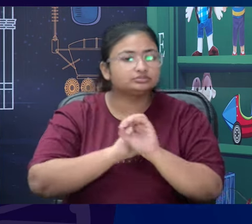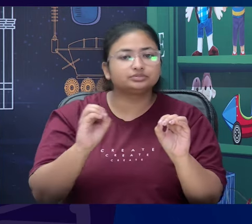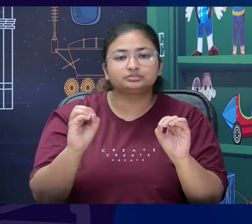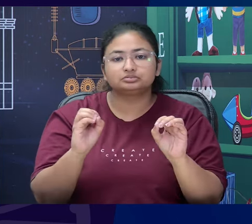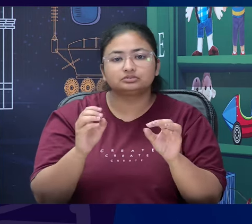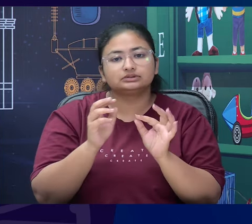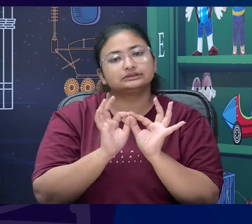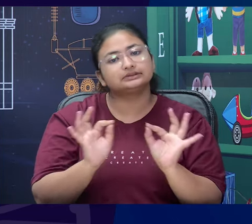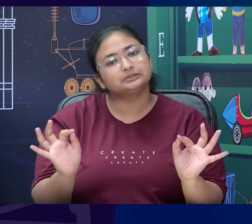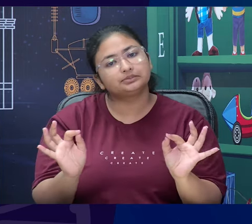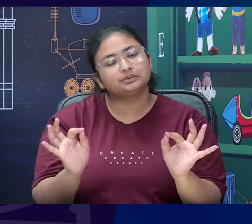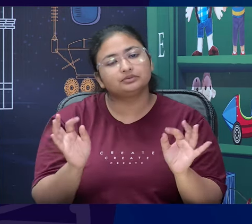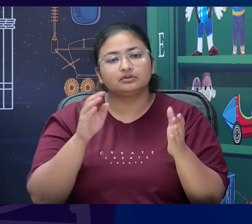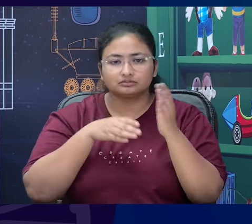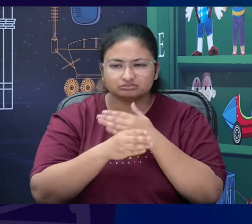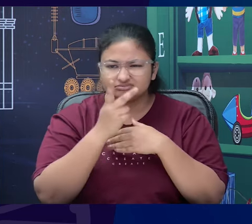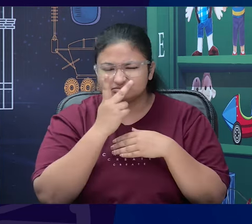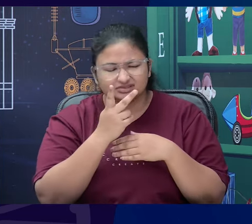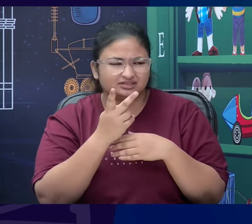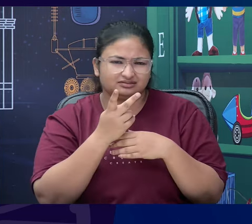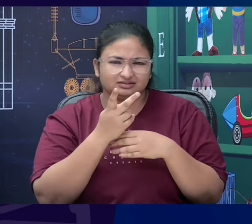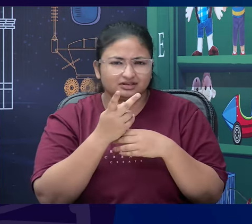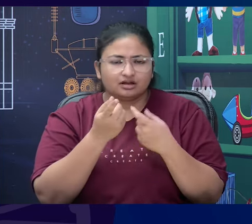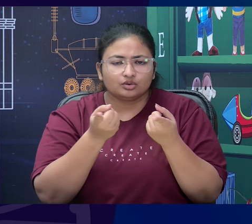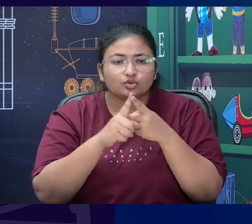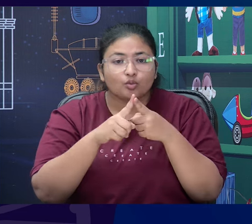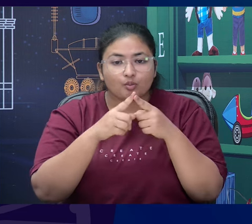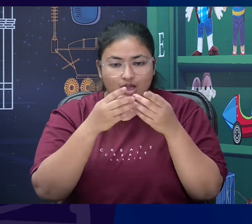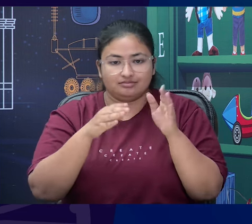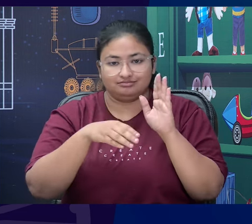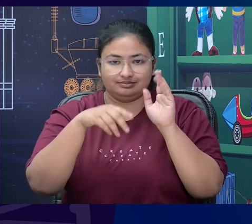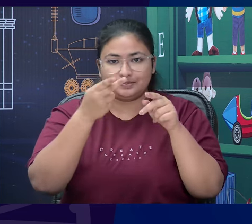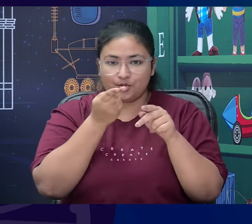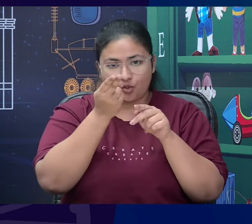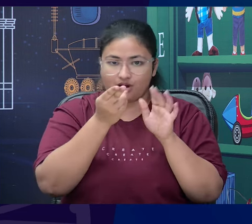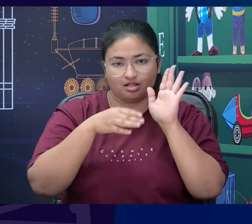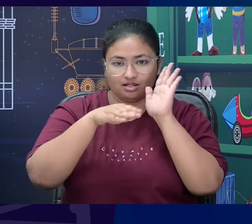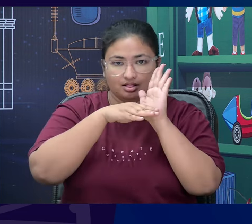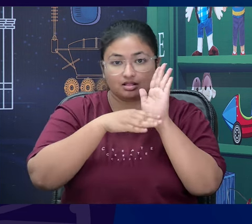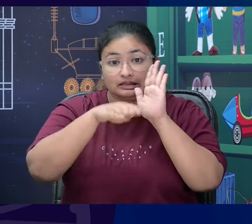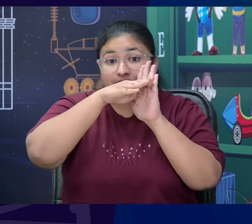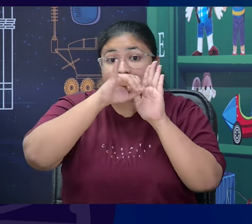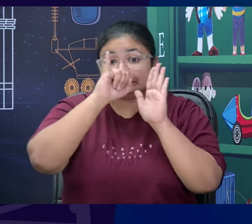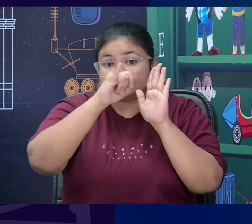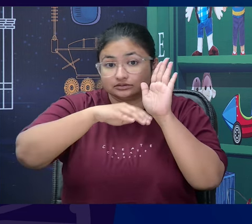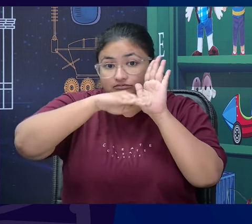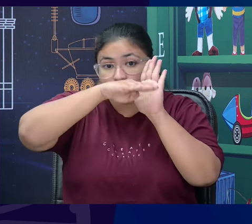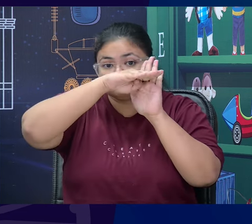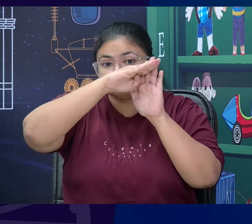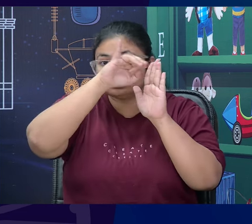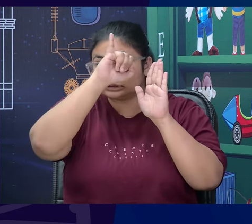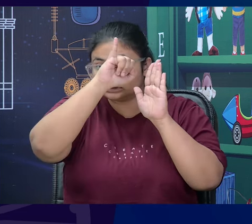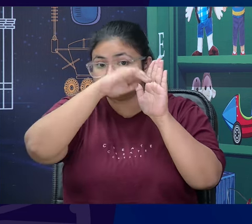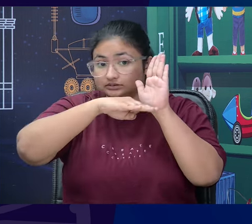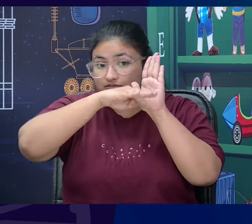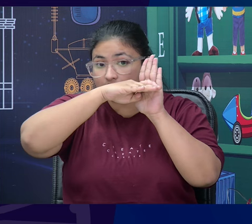it's a small room on the sixth and top floor of the hotel and this is scarcely a setting for a